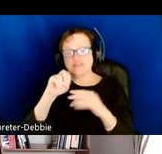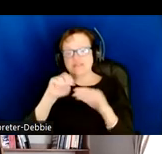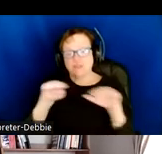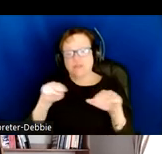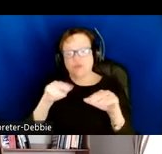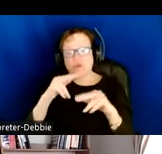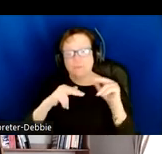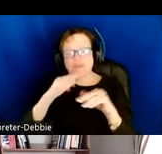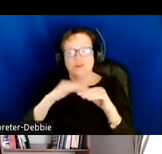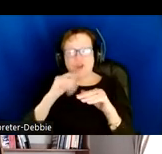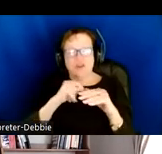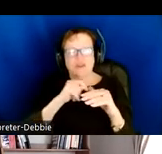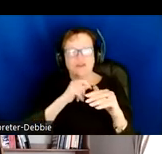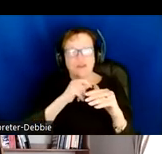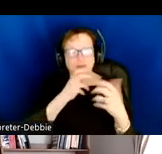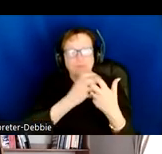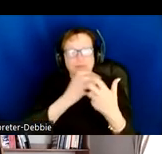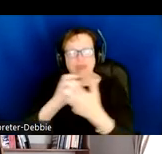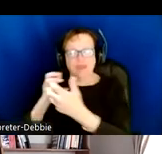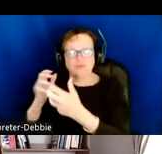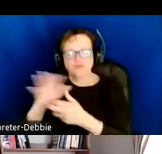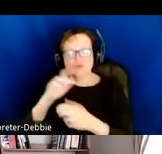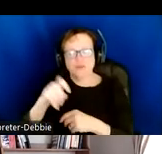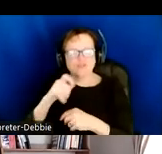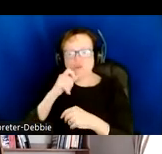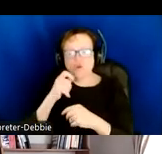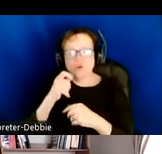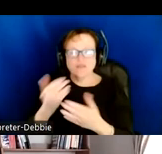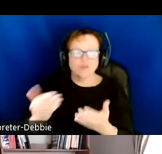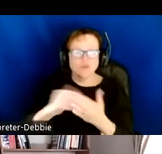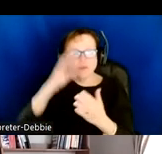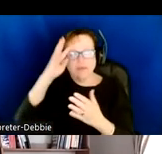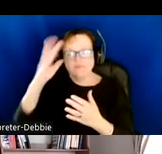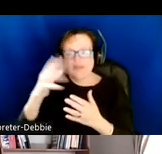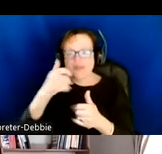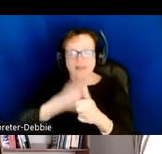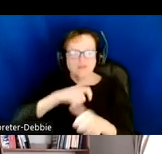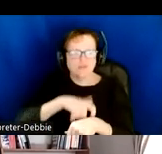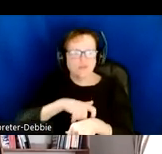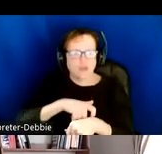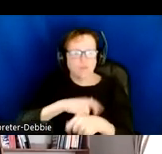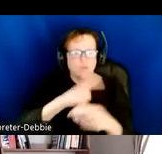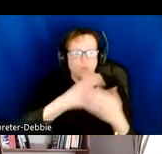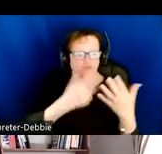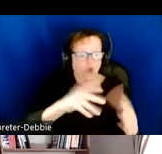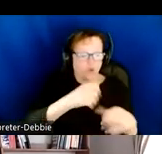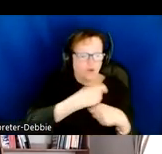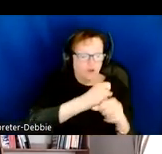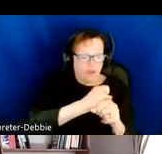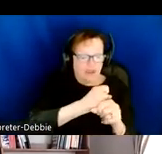researchers and people who want to do new renderings don't have to reinvent the wheel. They can build on what's already created within image.